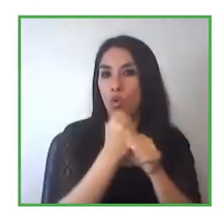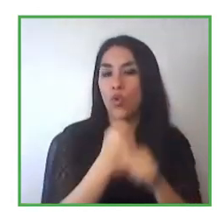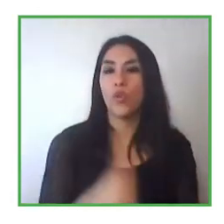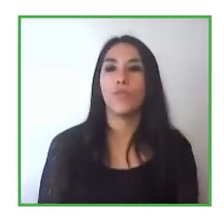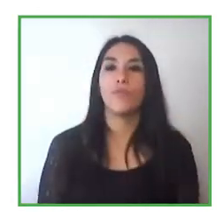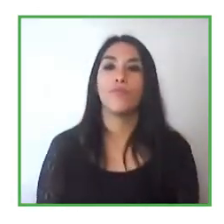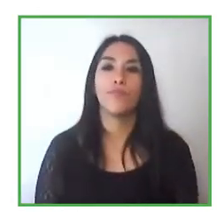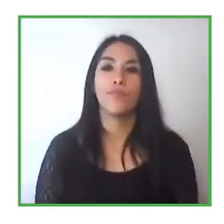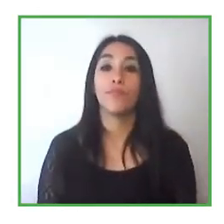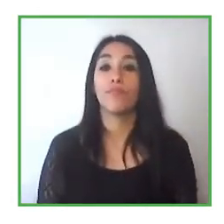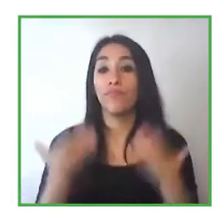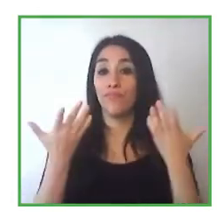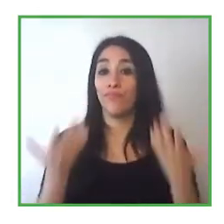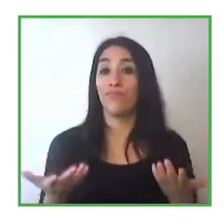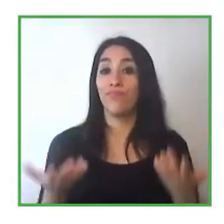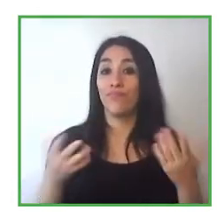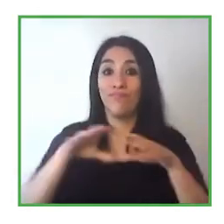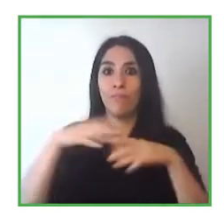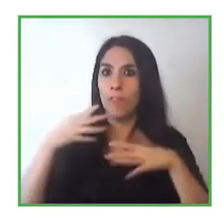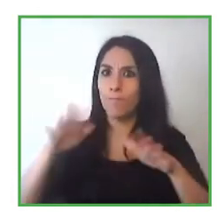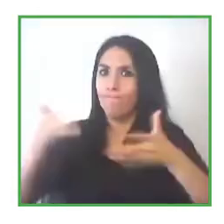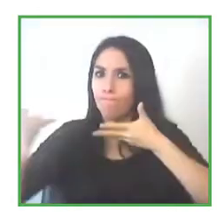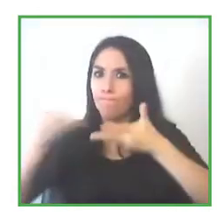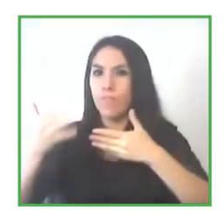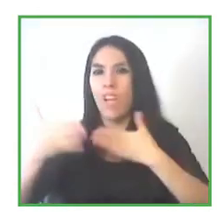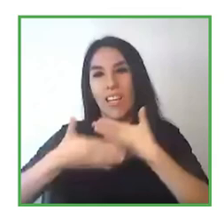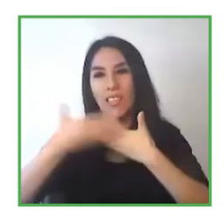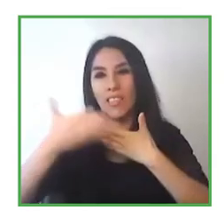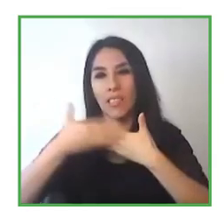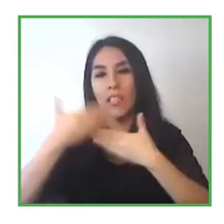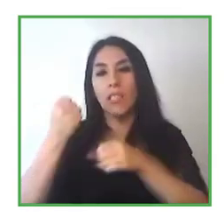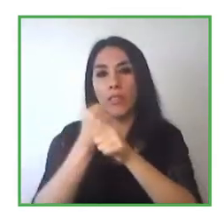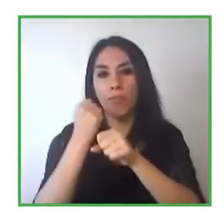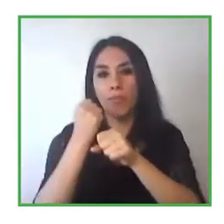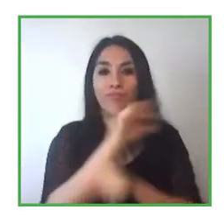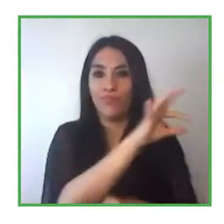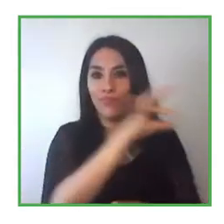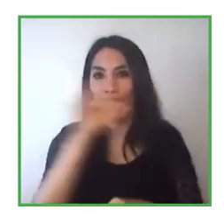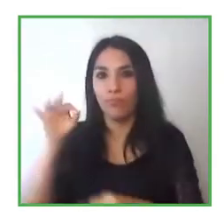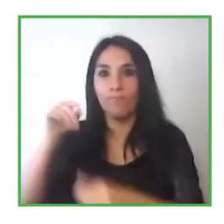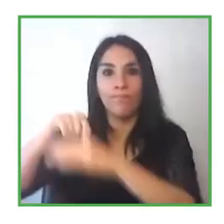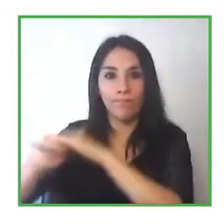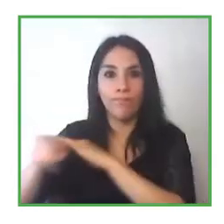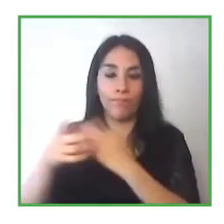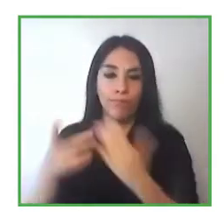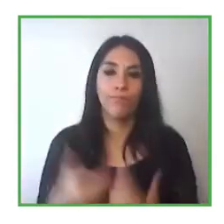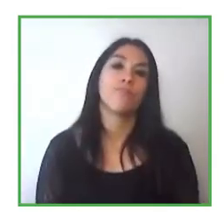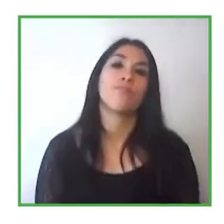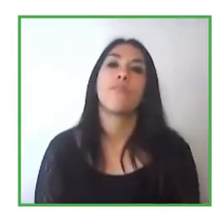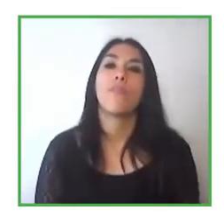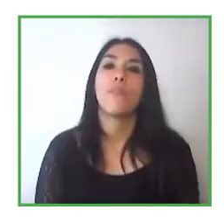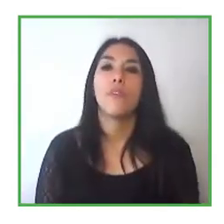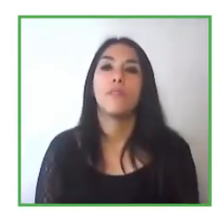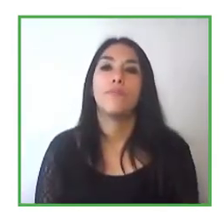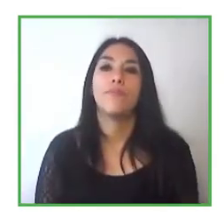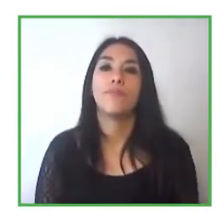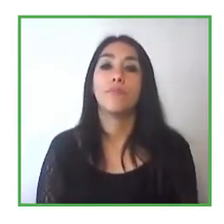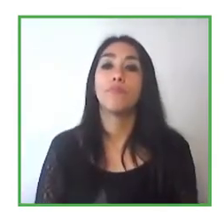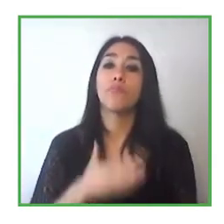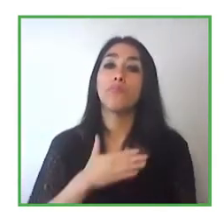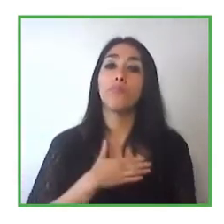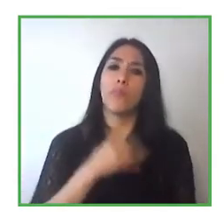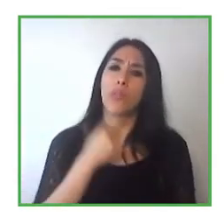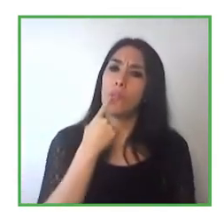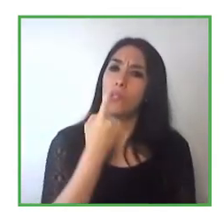can facilitate the uh the work and the this person going into this company